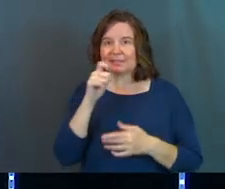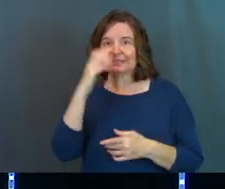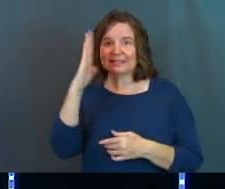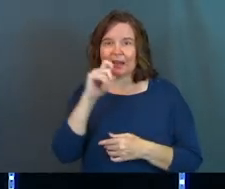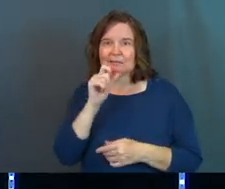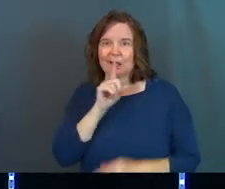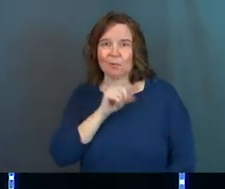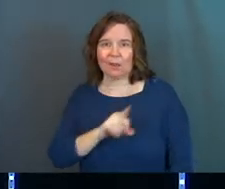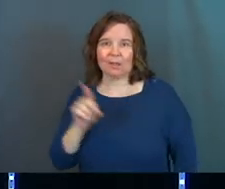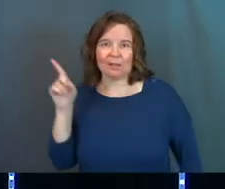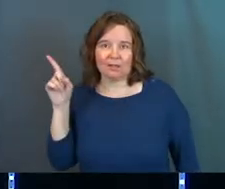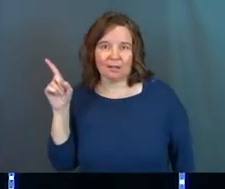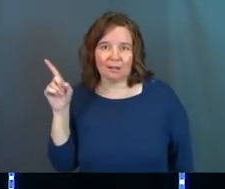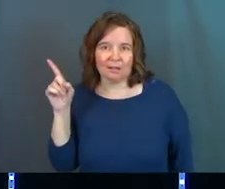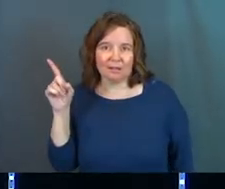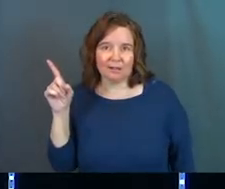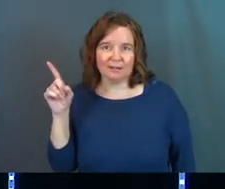isn't real.